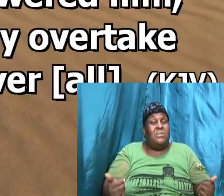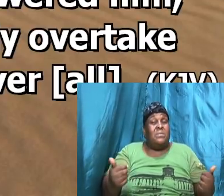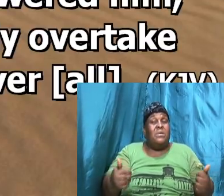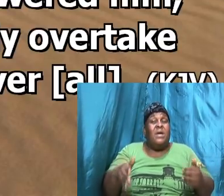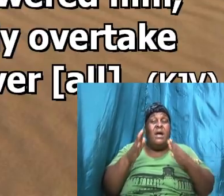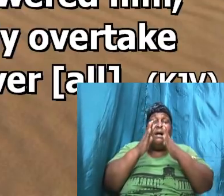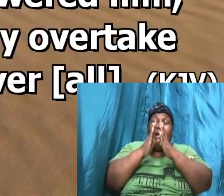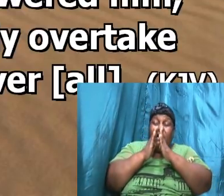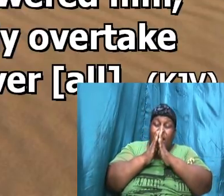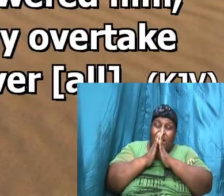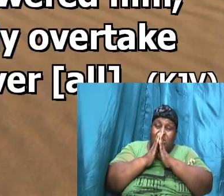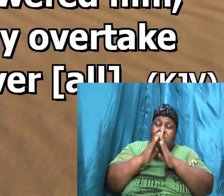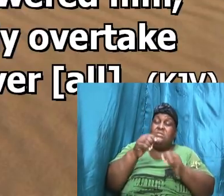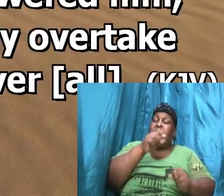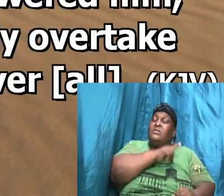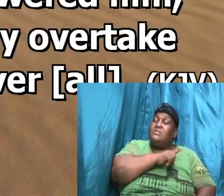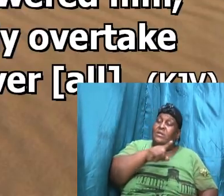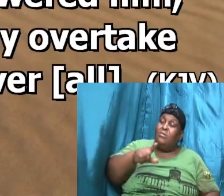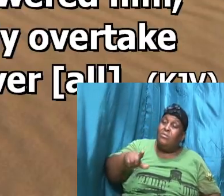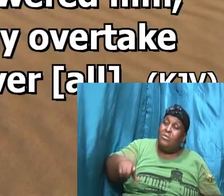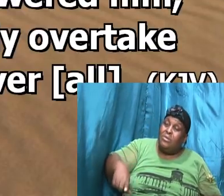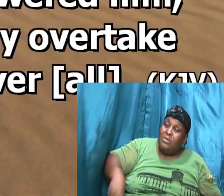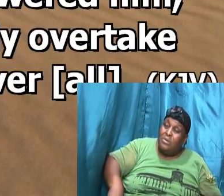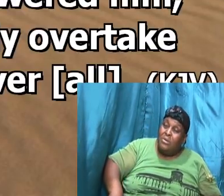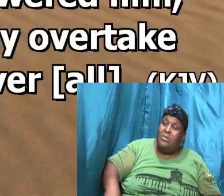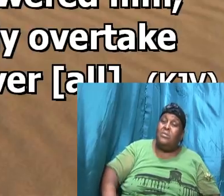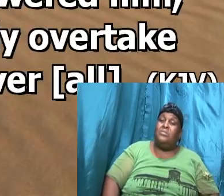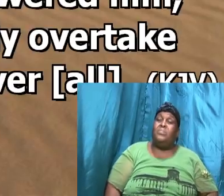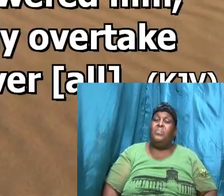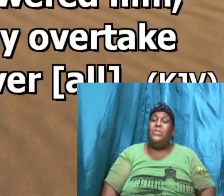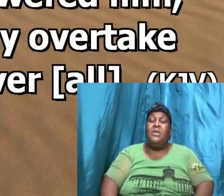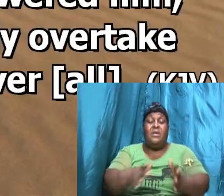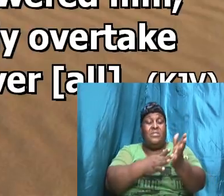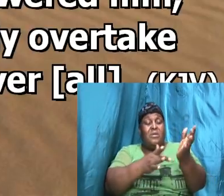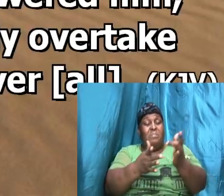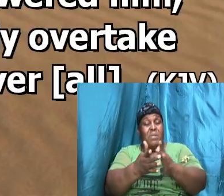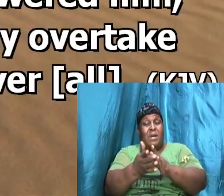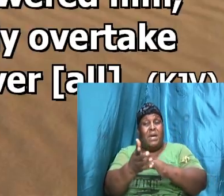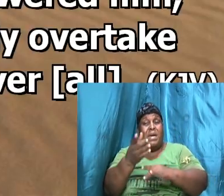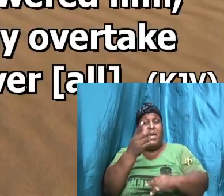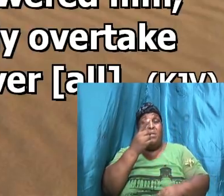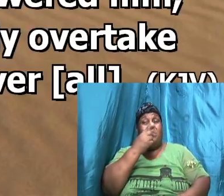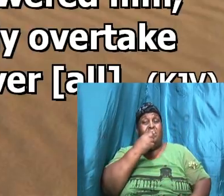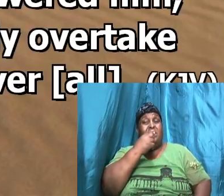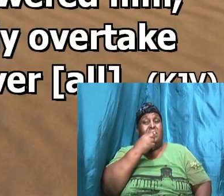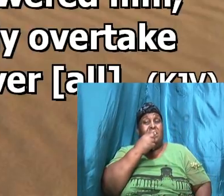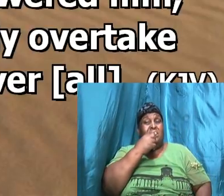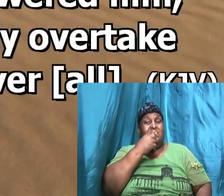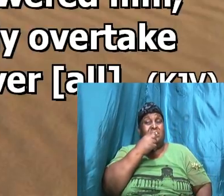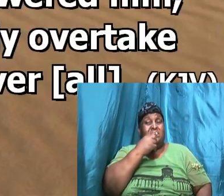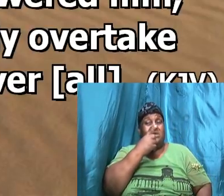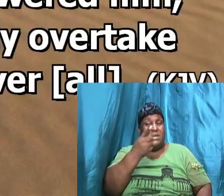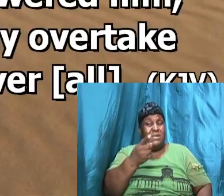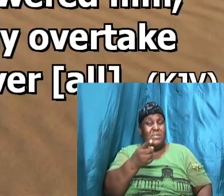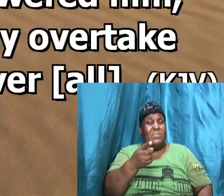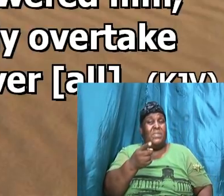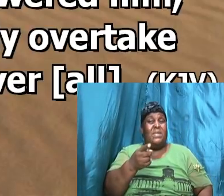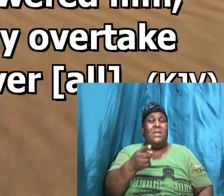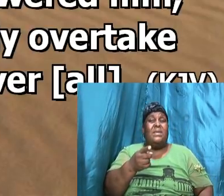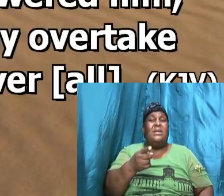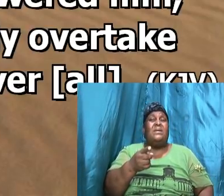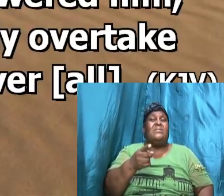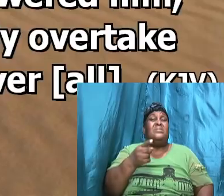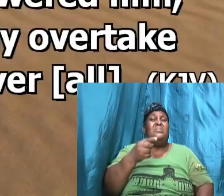inquired again of the Lord the Bible says and David inquired at the Lord saying shall I